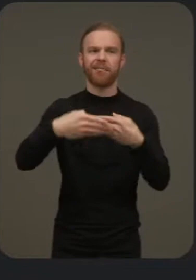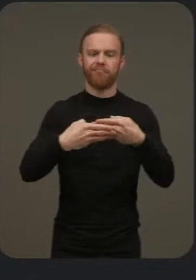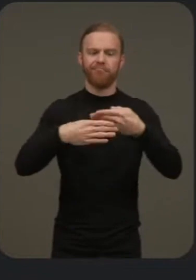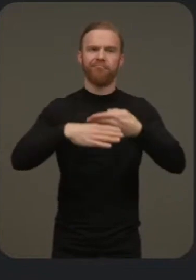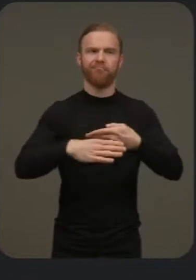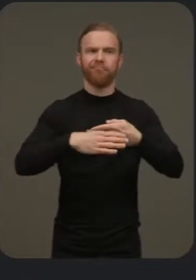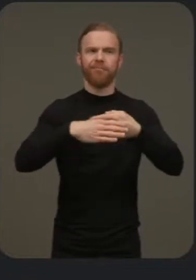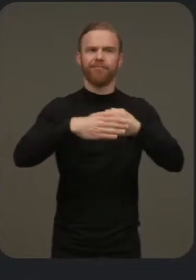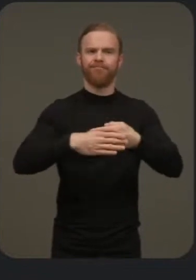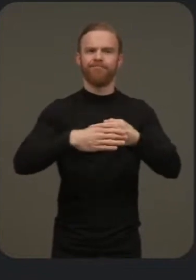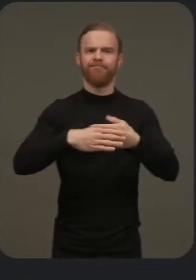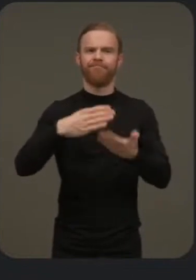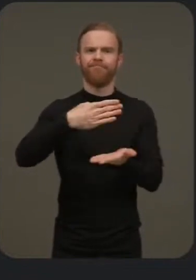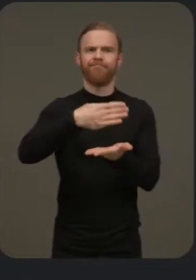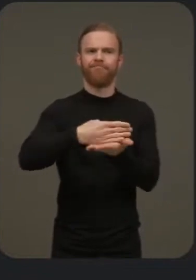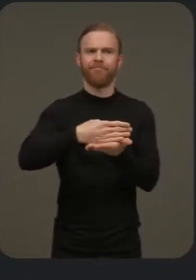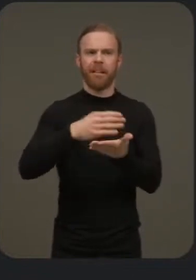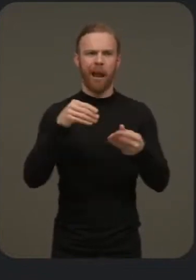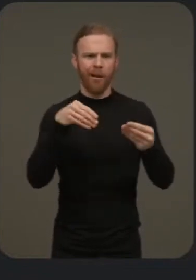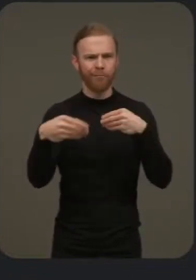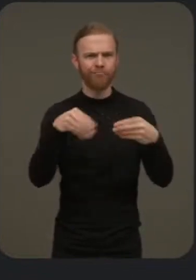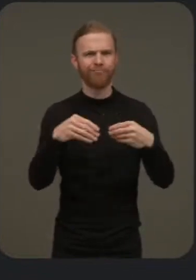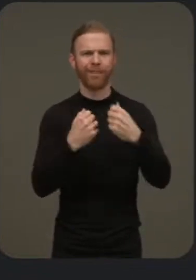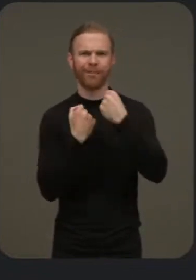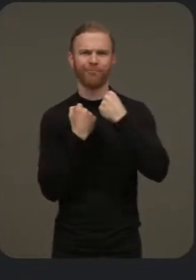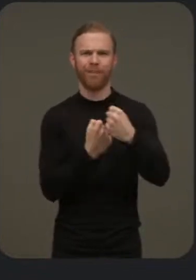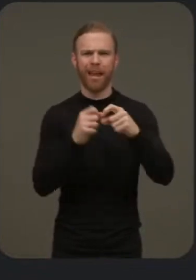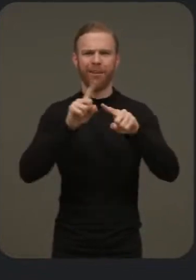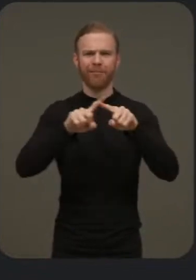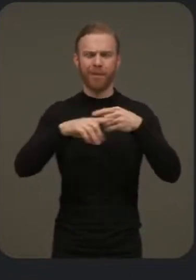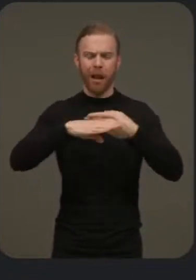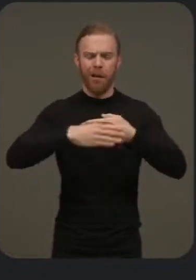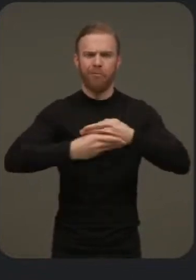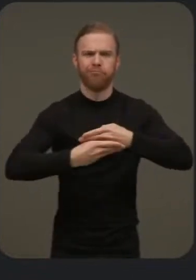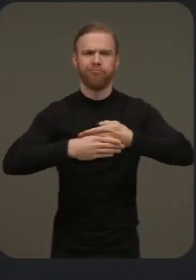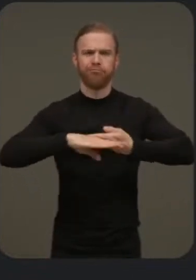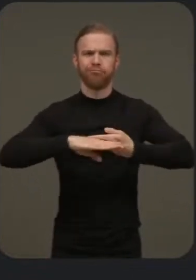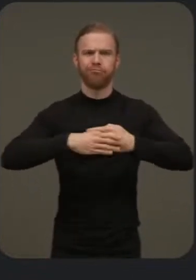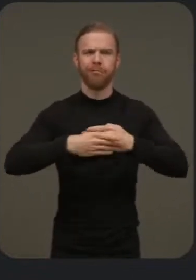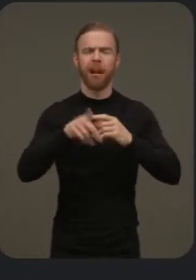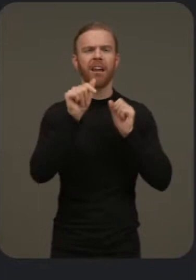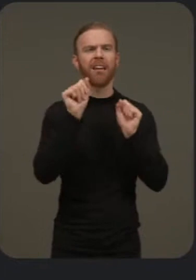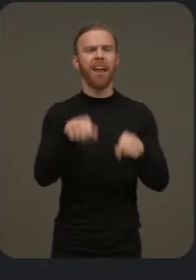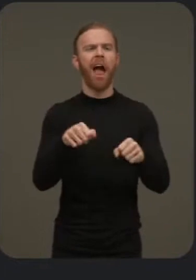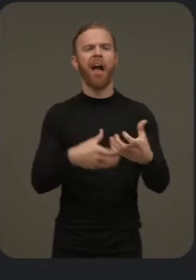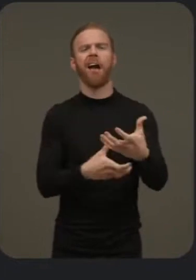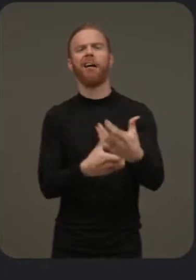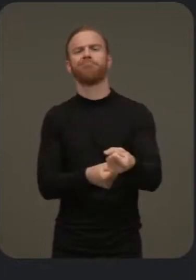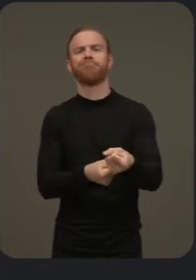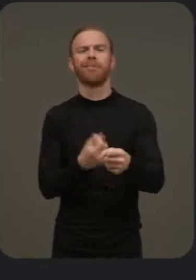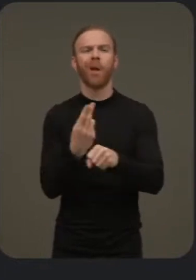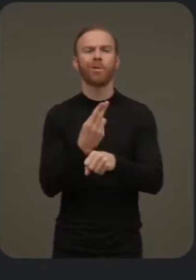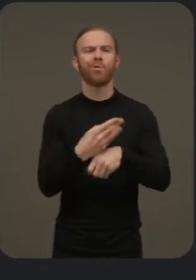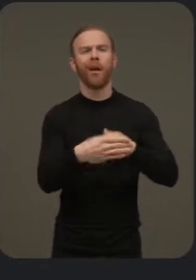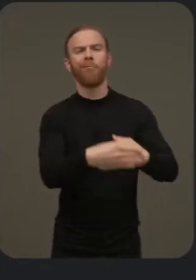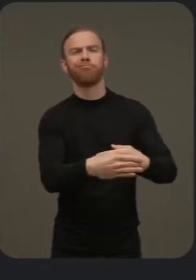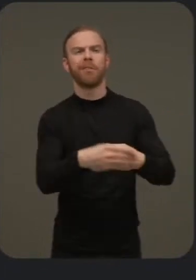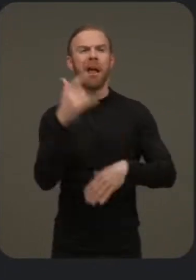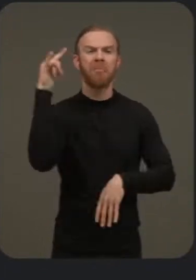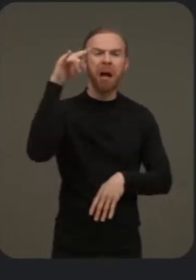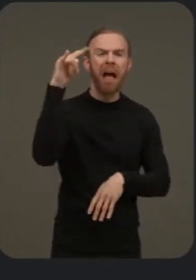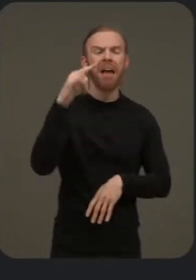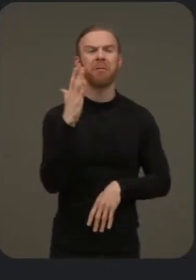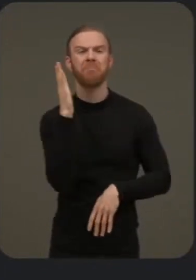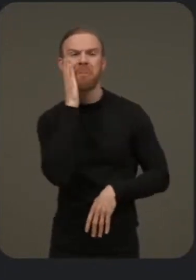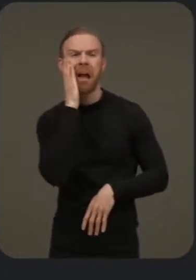is sturdy at all angles. So you can confidently use your tablet anywhere, on a plane, in bed, or in the